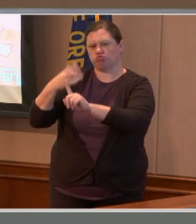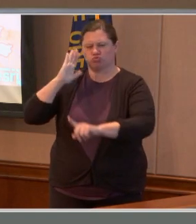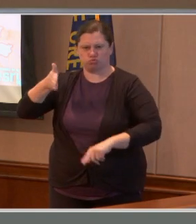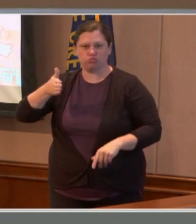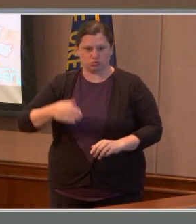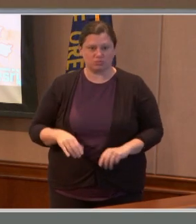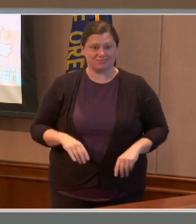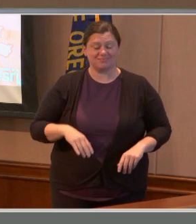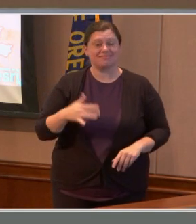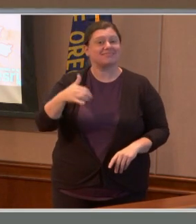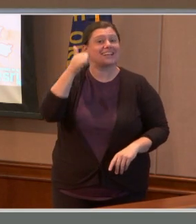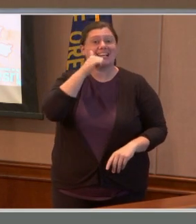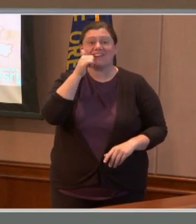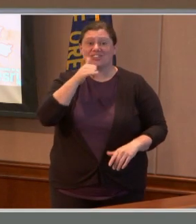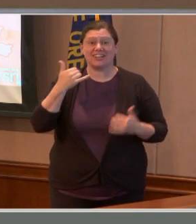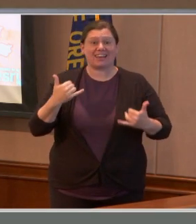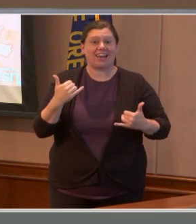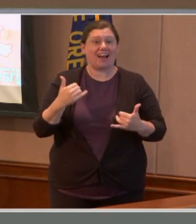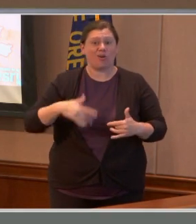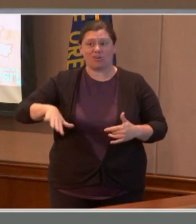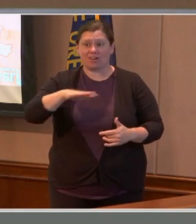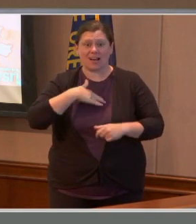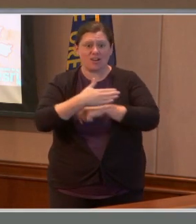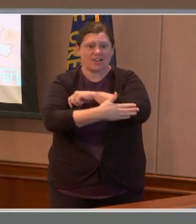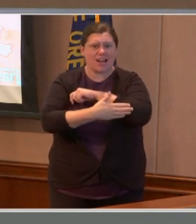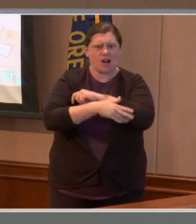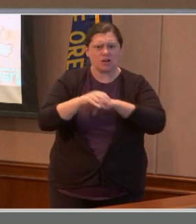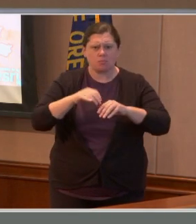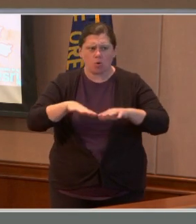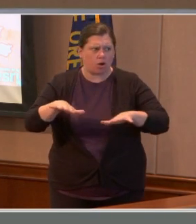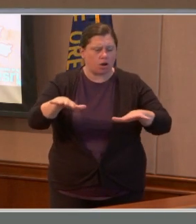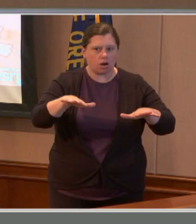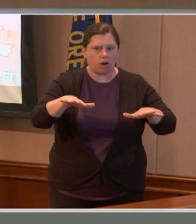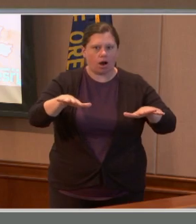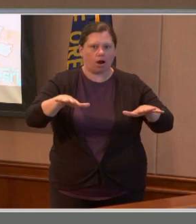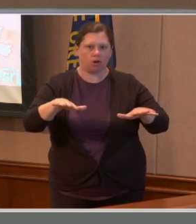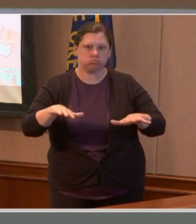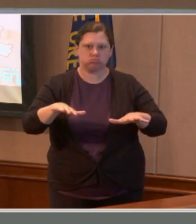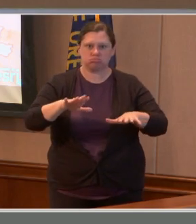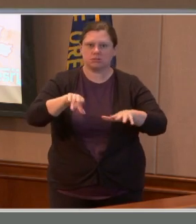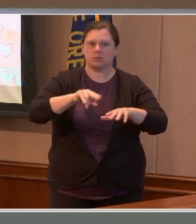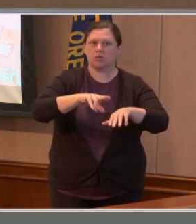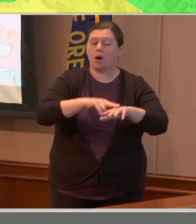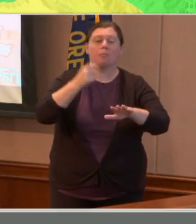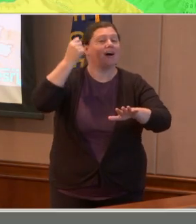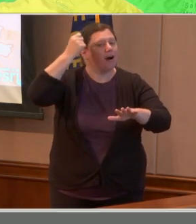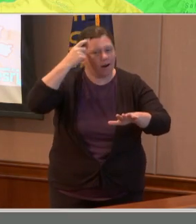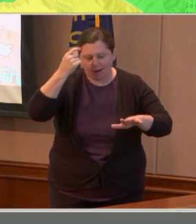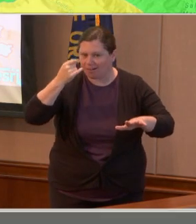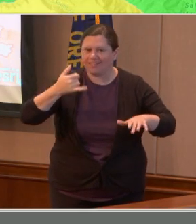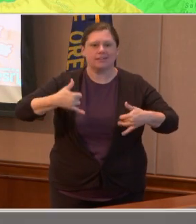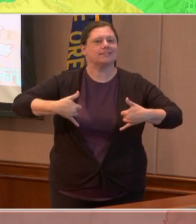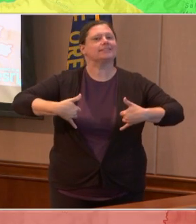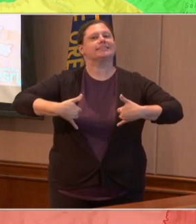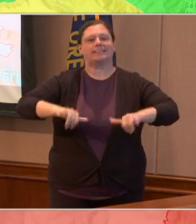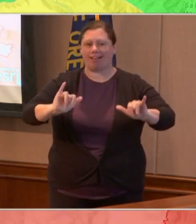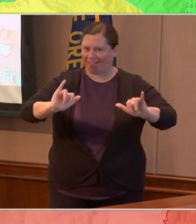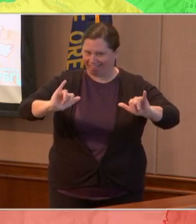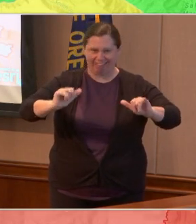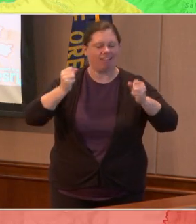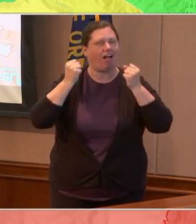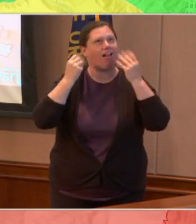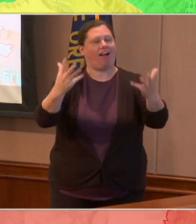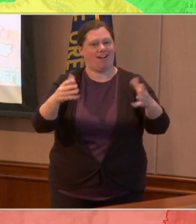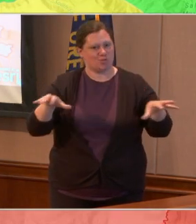return to normal. But make no mistake, we have a very long way to go. Almost 5,000